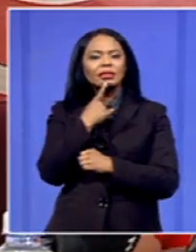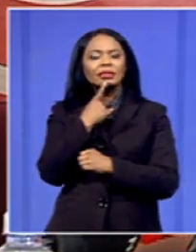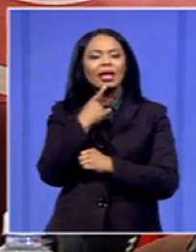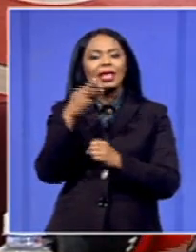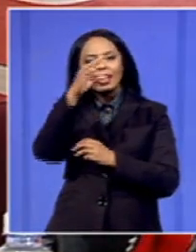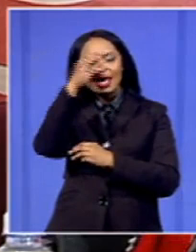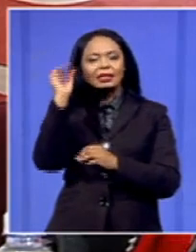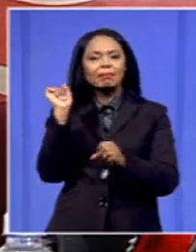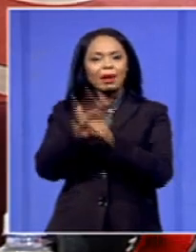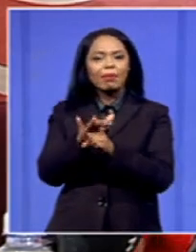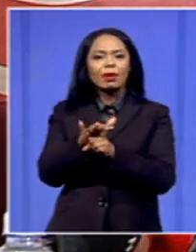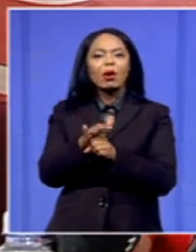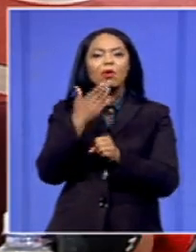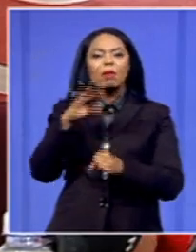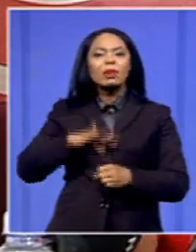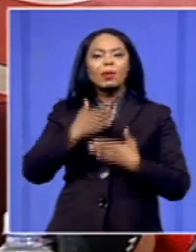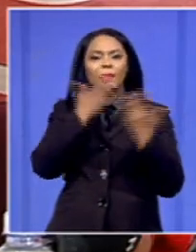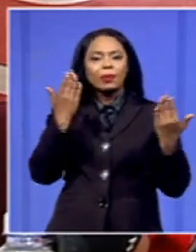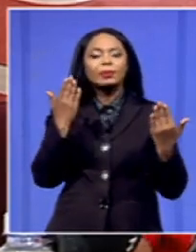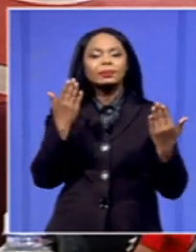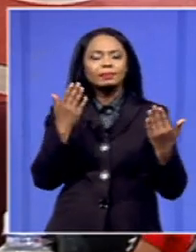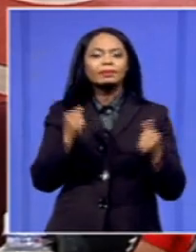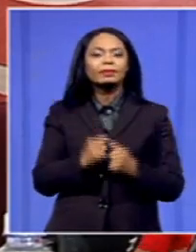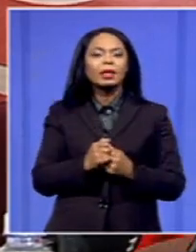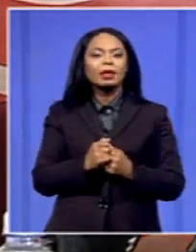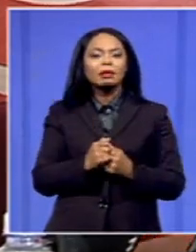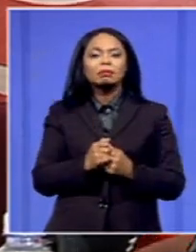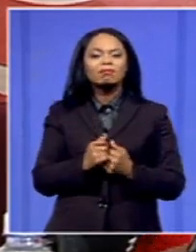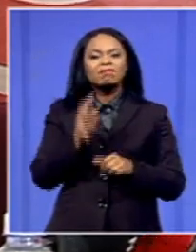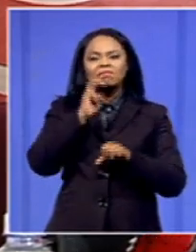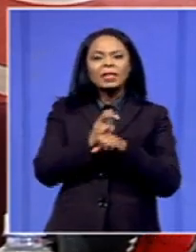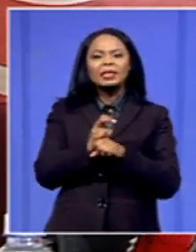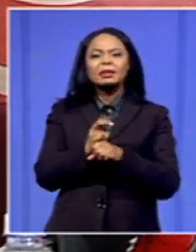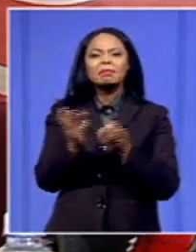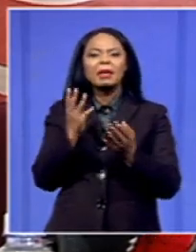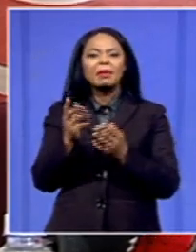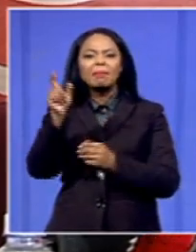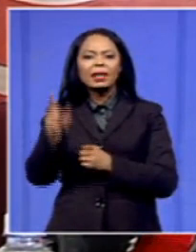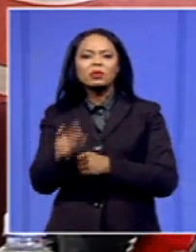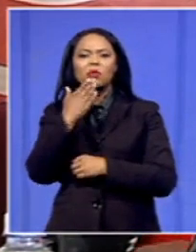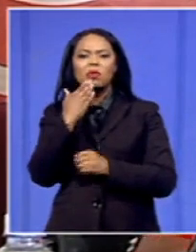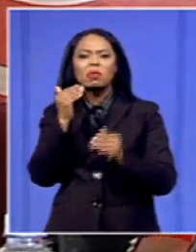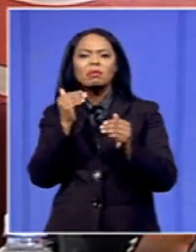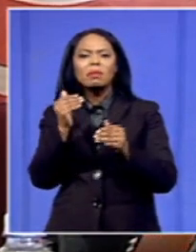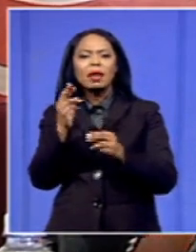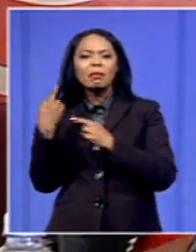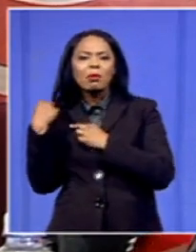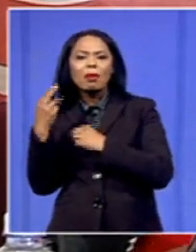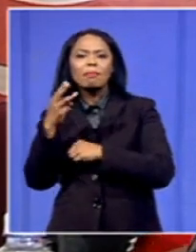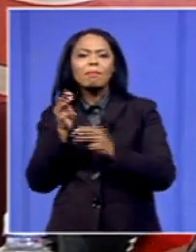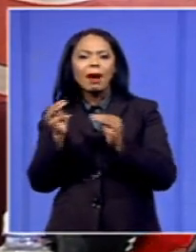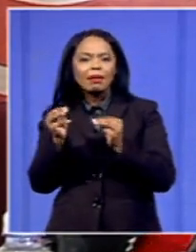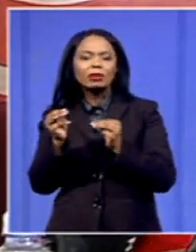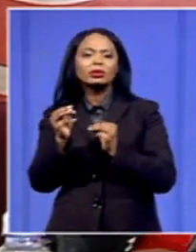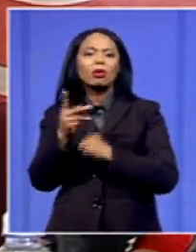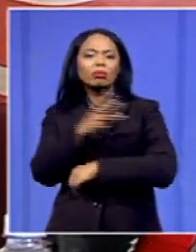whole thing. And there should be some form of consequence management. Somebody needs to be held to account. It cannot be business as usual, and yet